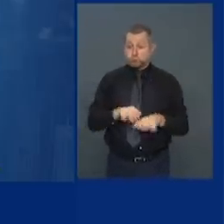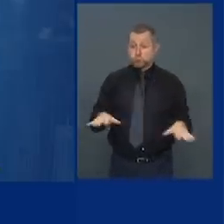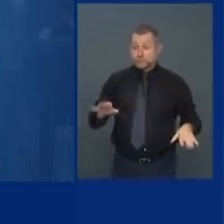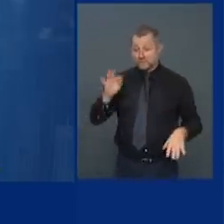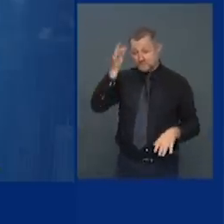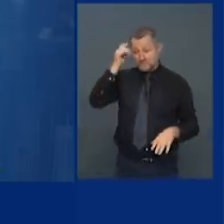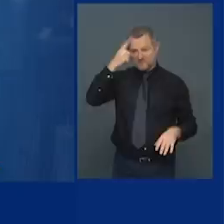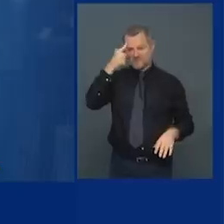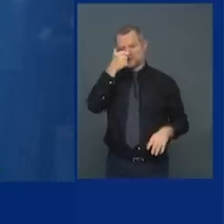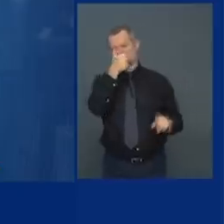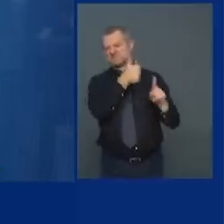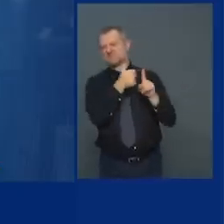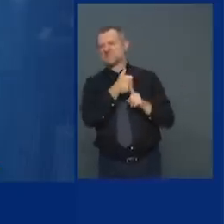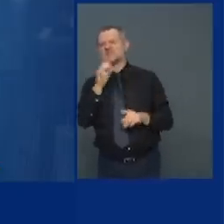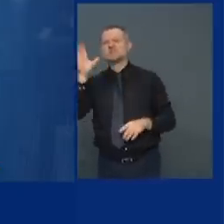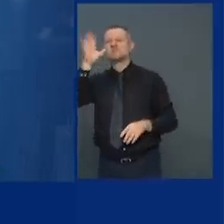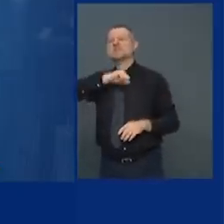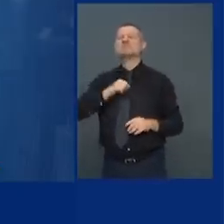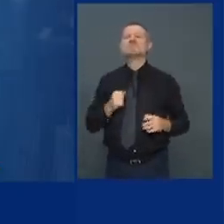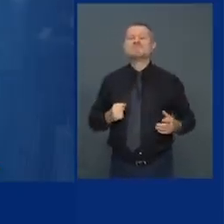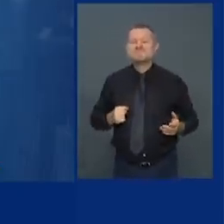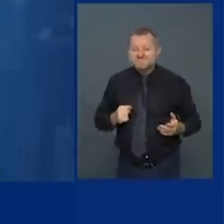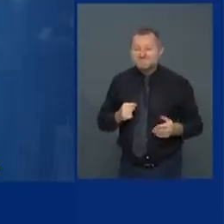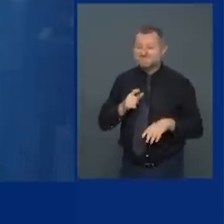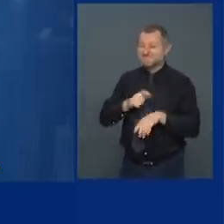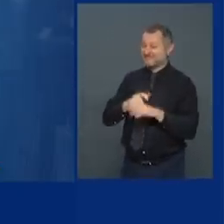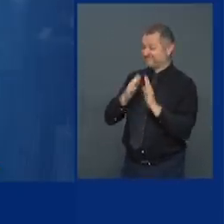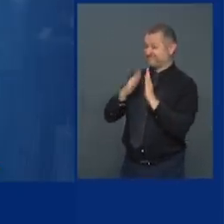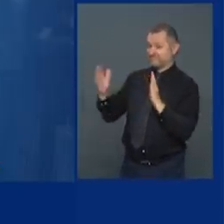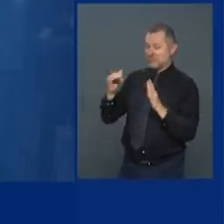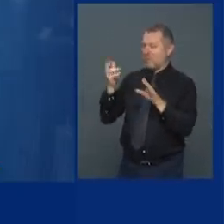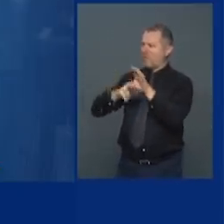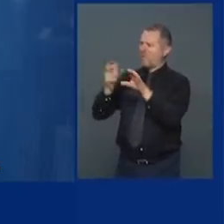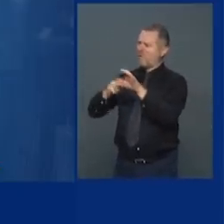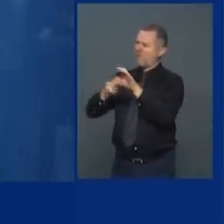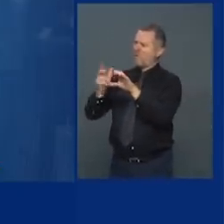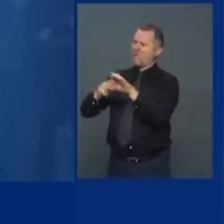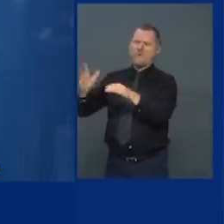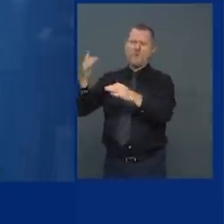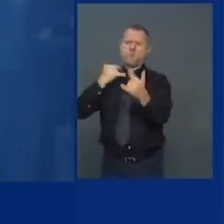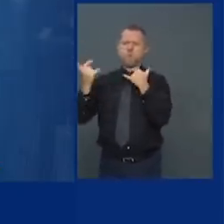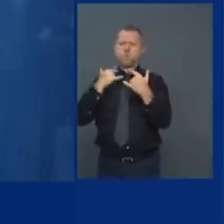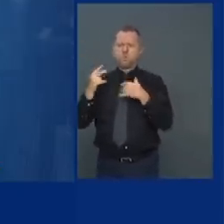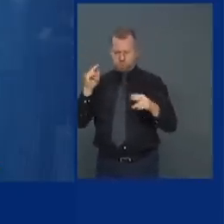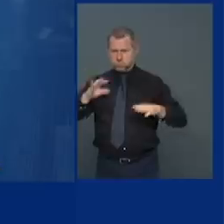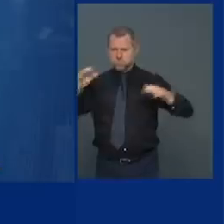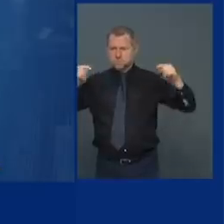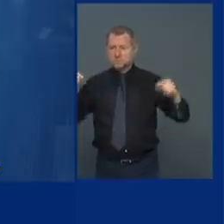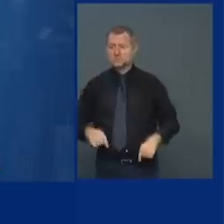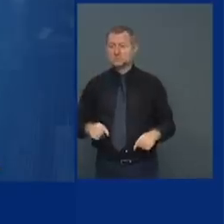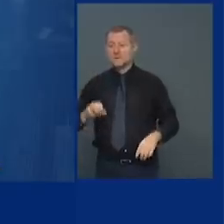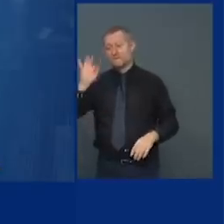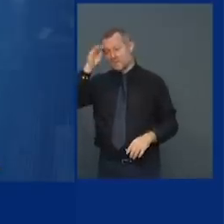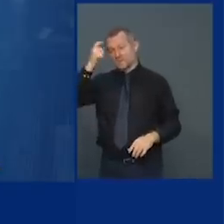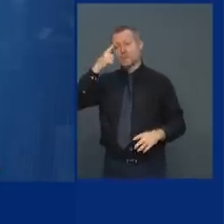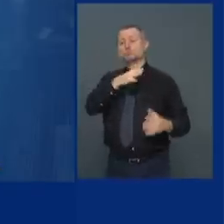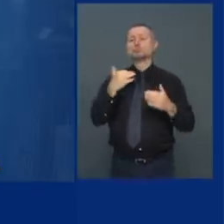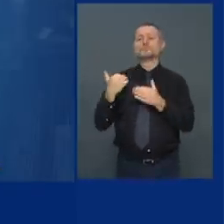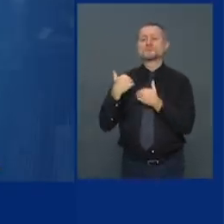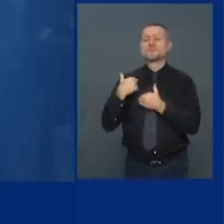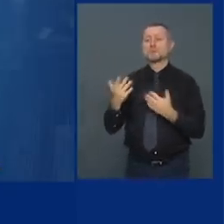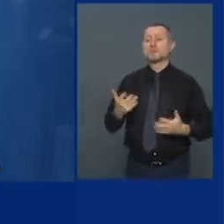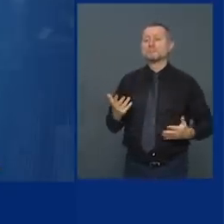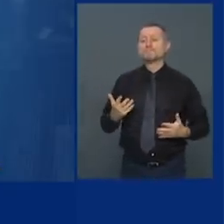people getting on planes in Europe and coming into New York it was the federal government that does the border control at the